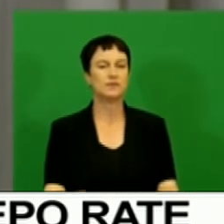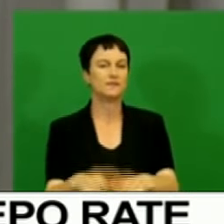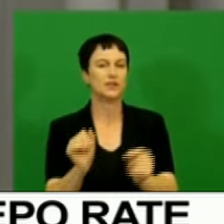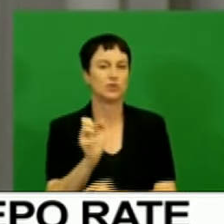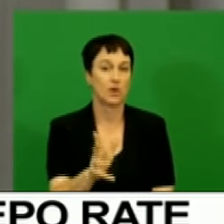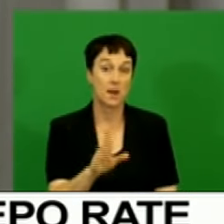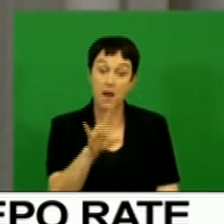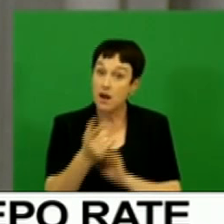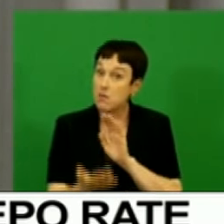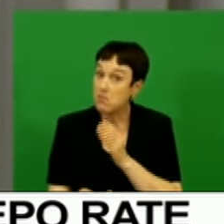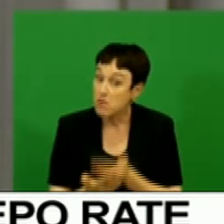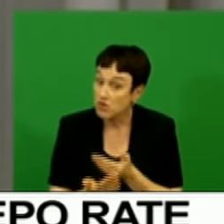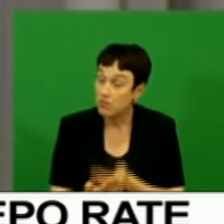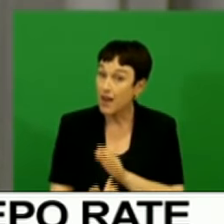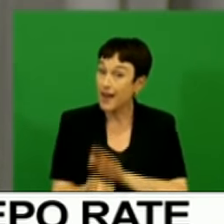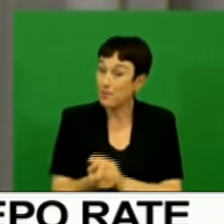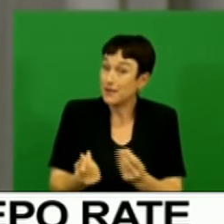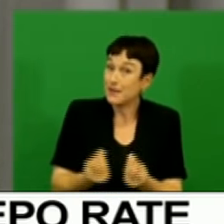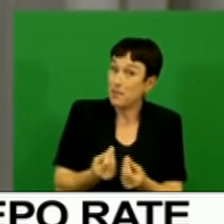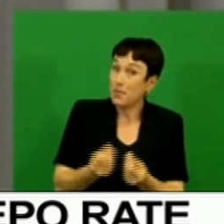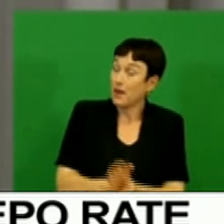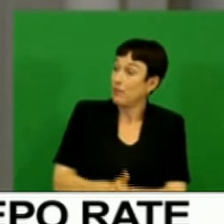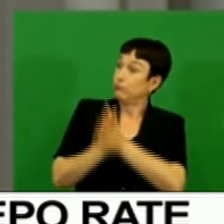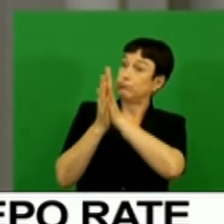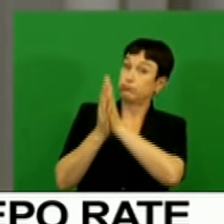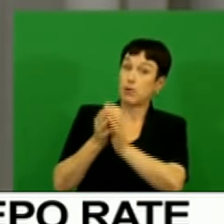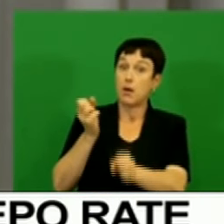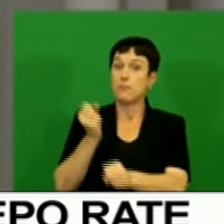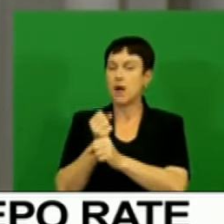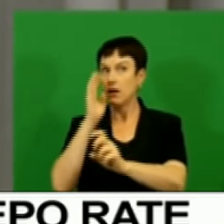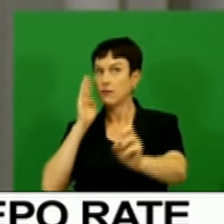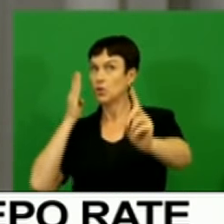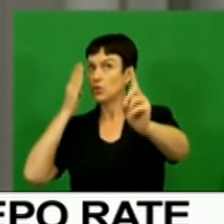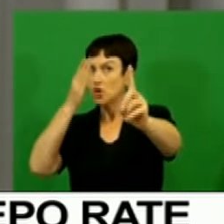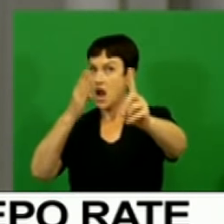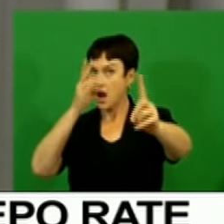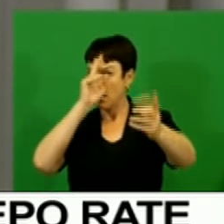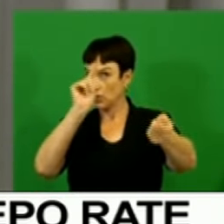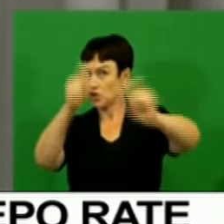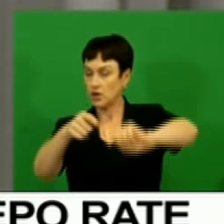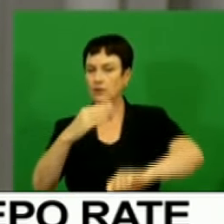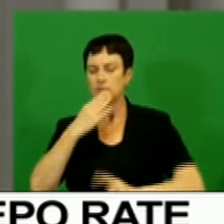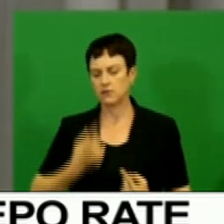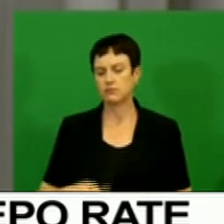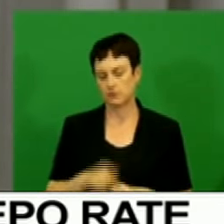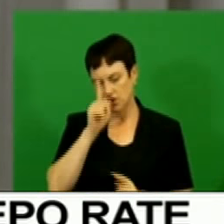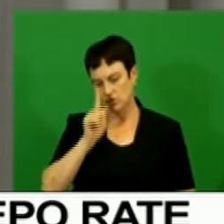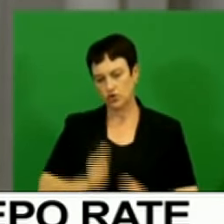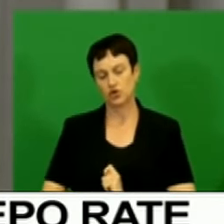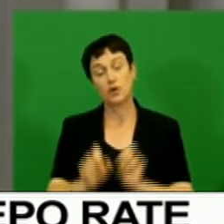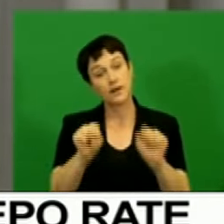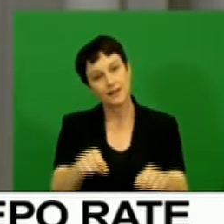emerge that undermine the longer-term inflation outlook, there may be a reassessment of this view.